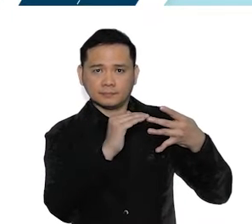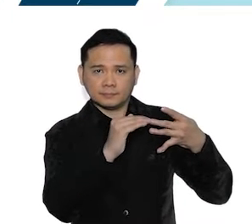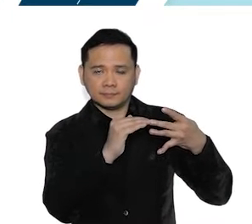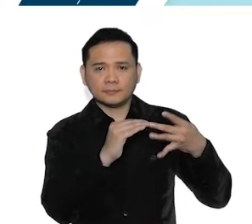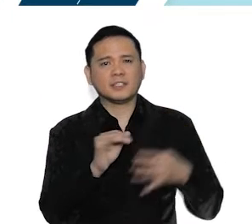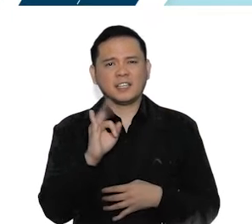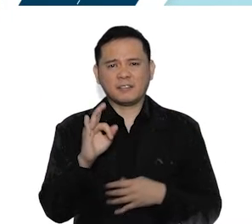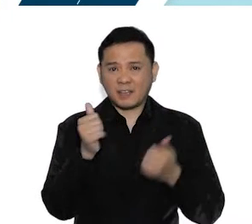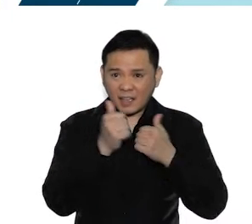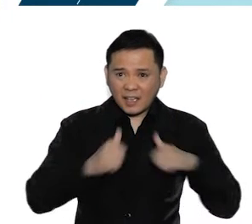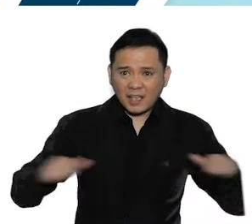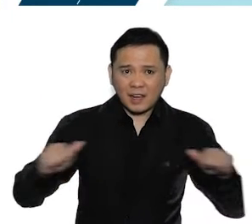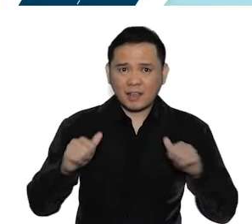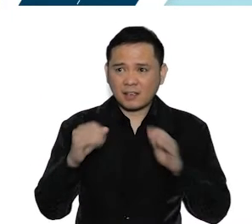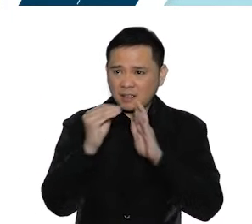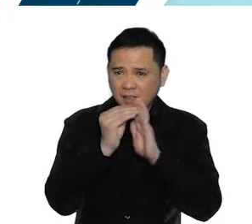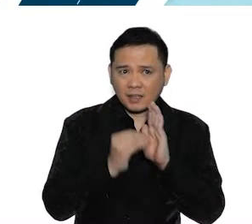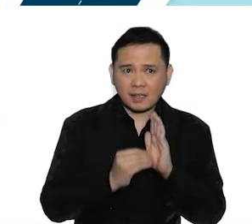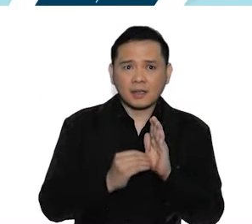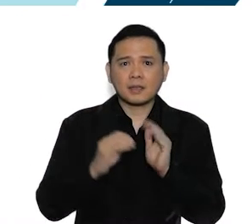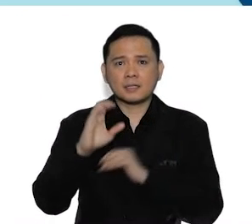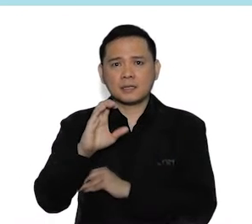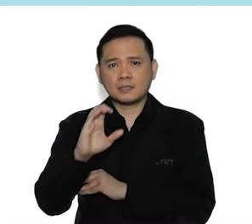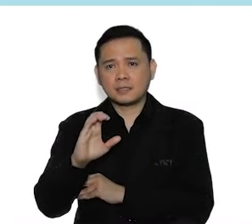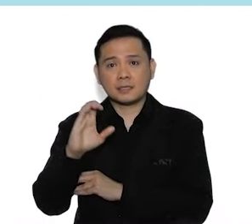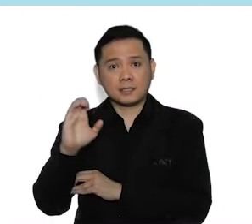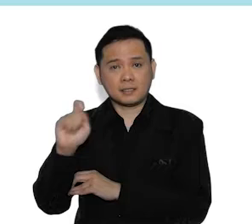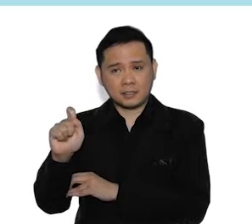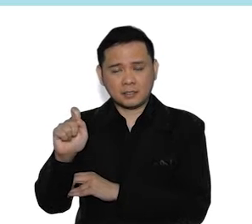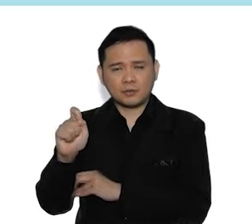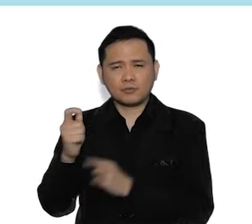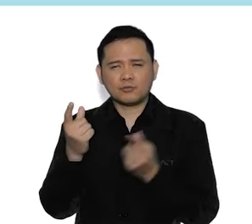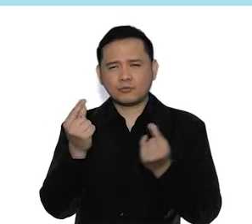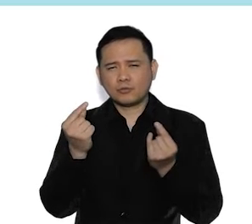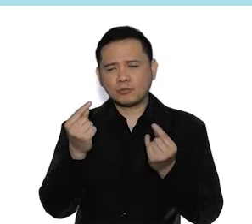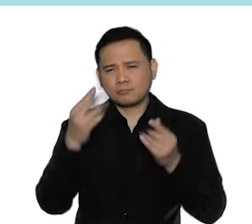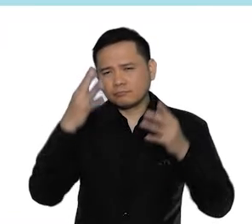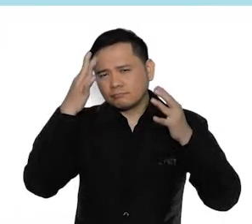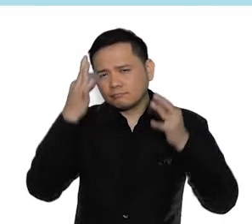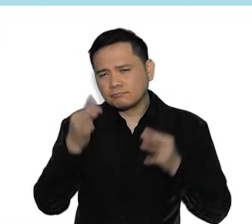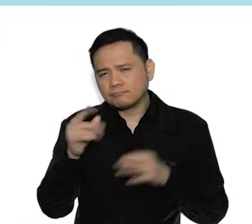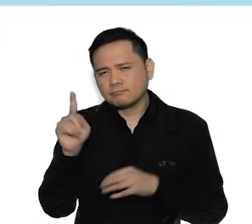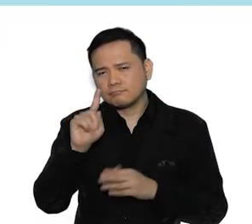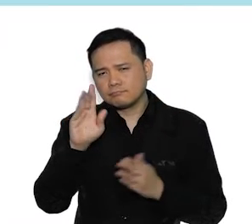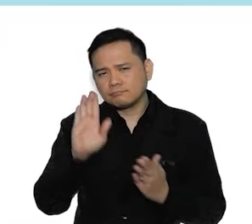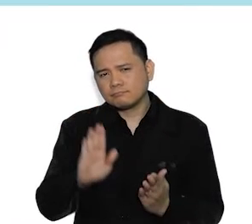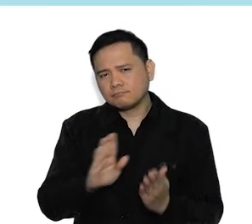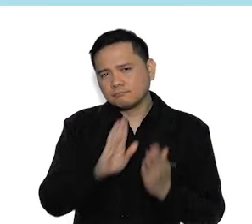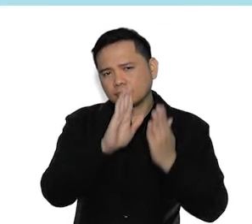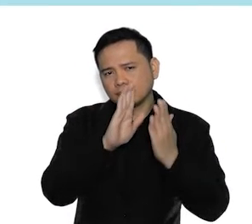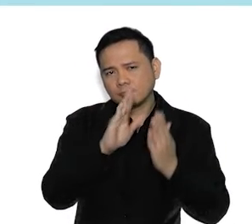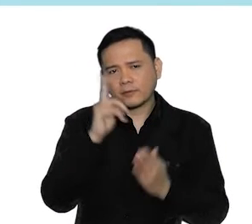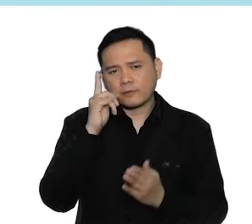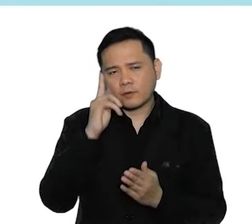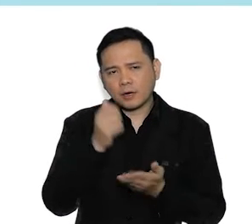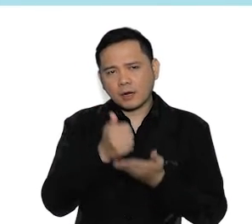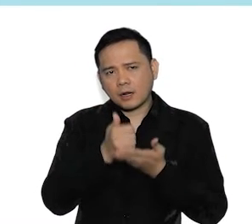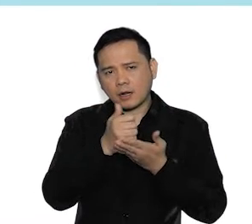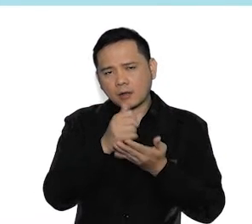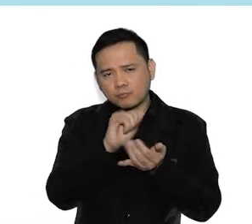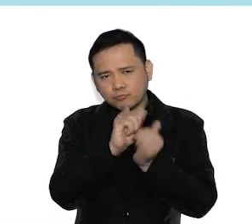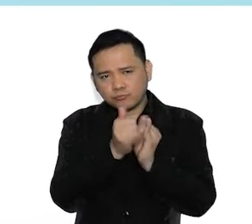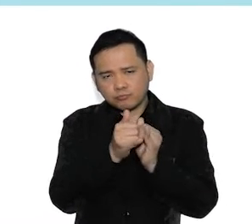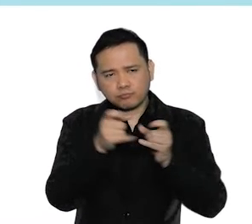Second, if there's anything that's key in the local CCE-T, it is determining the strategies for climate